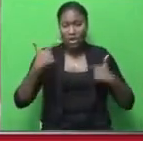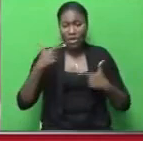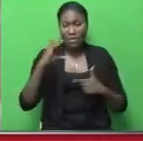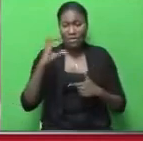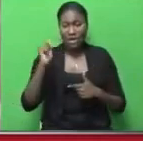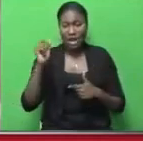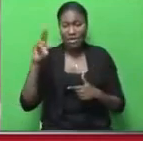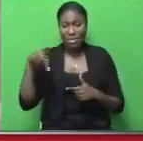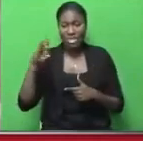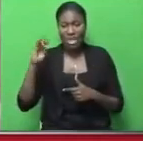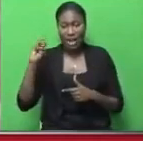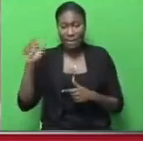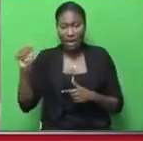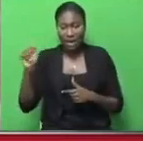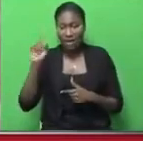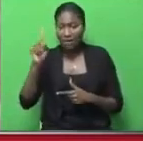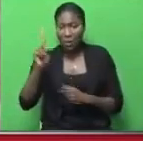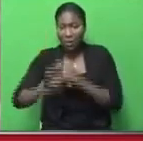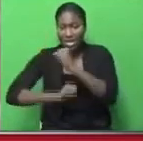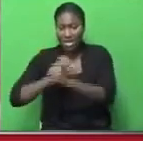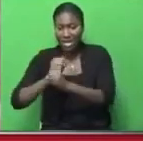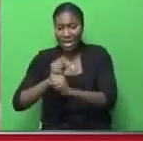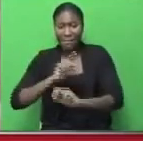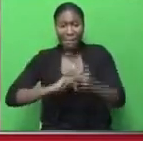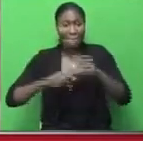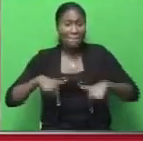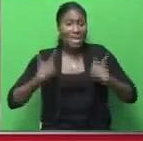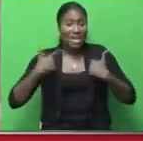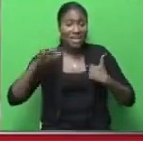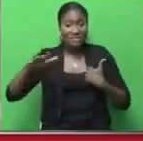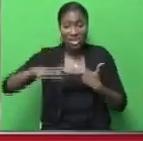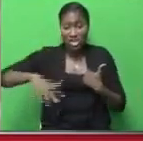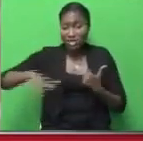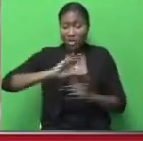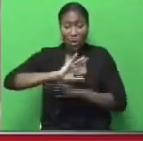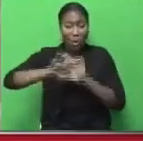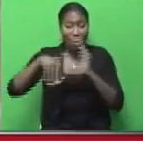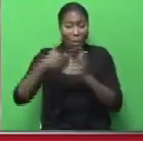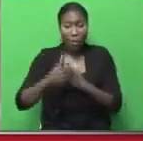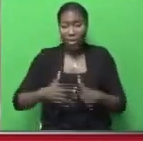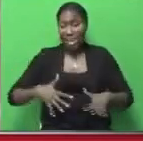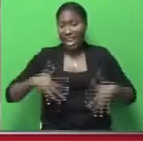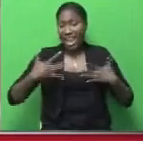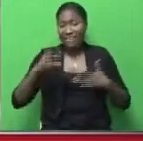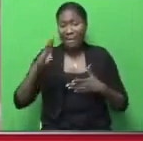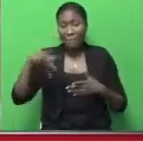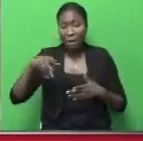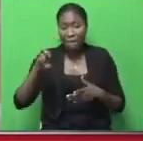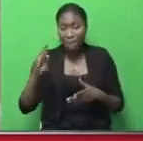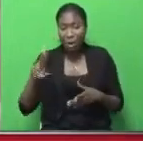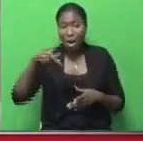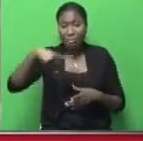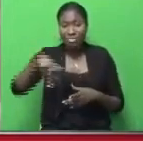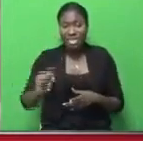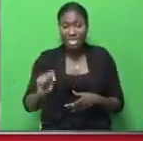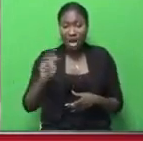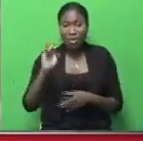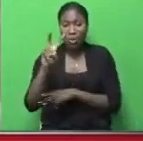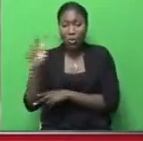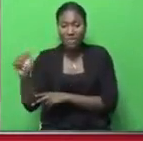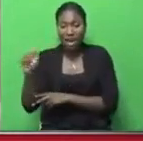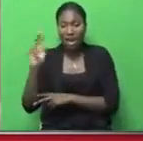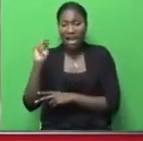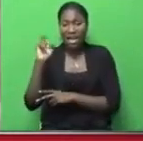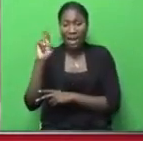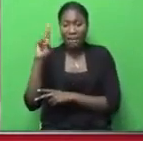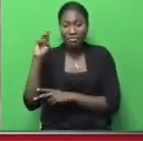one year, but we have people who live in Carapachaima all their lives, in Barakpur, in Princess Tongue, in Kuva, in Napa